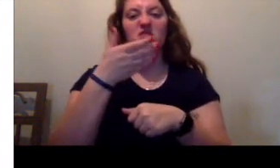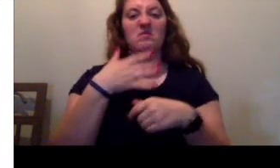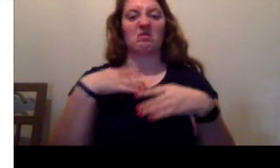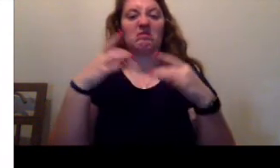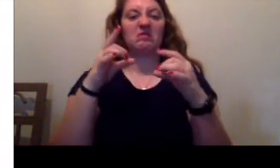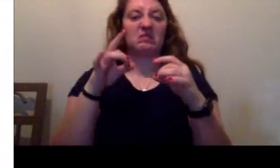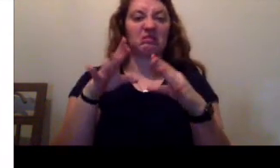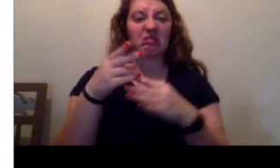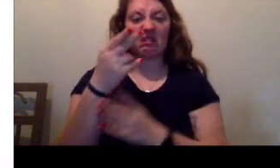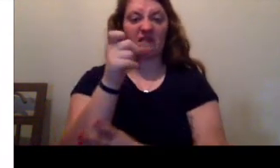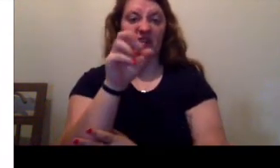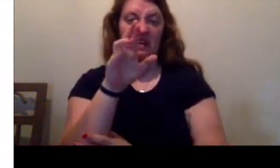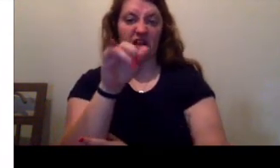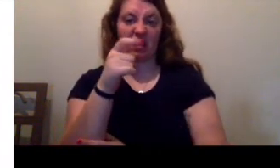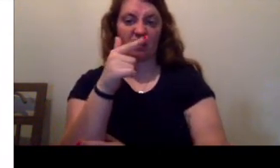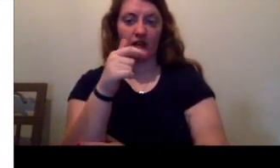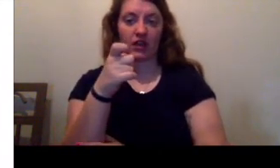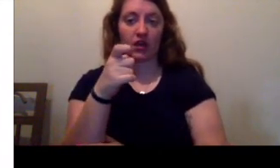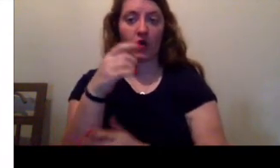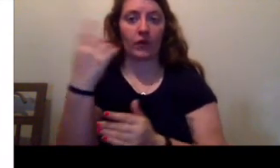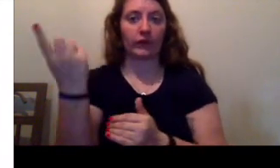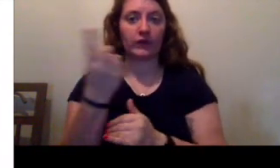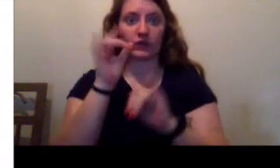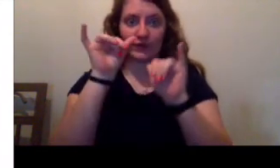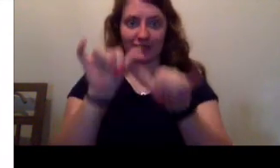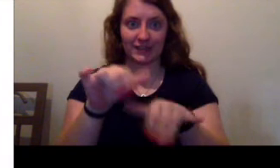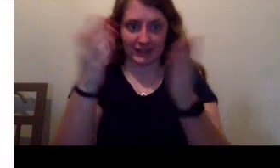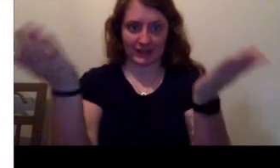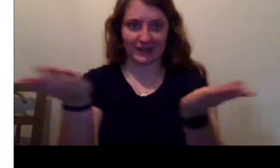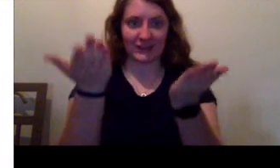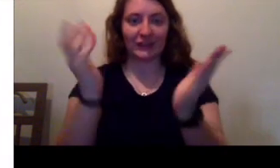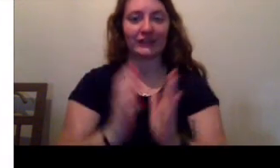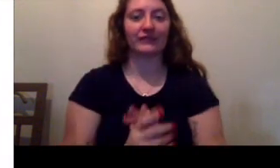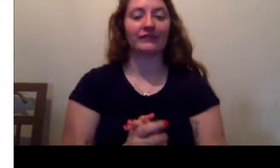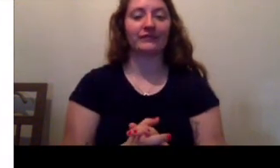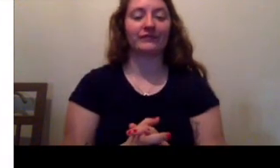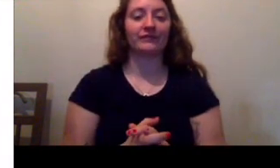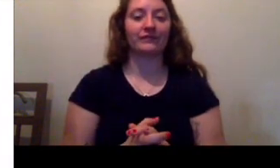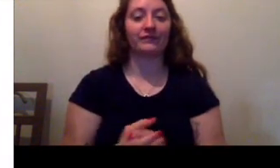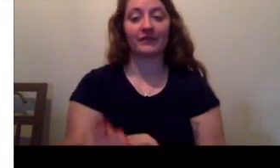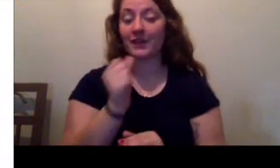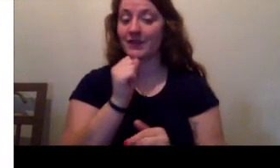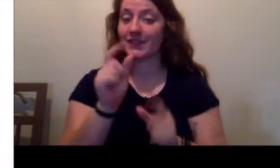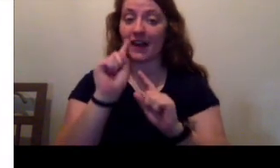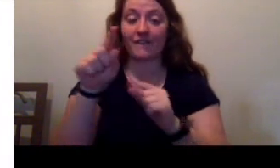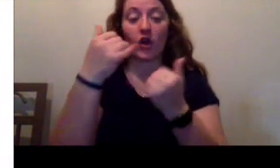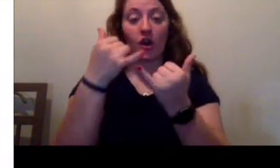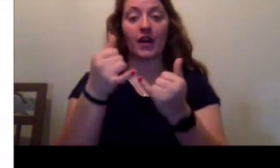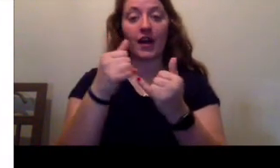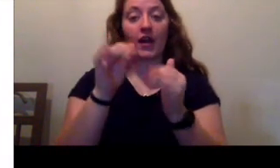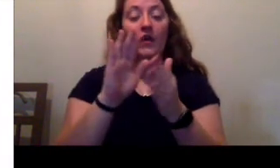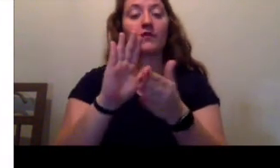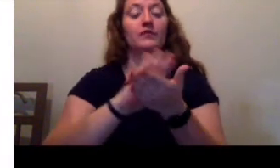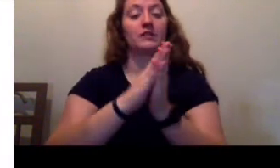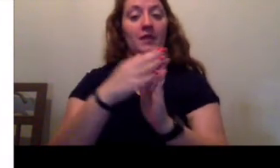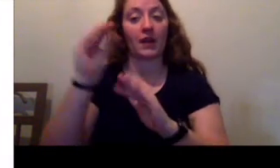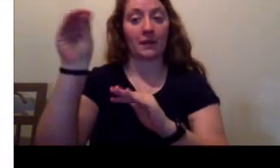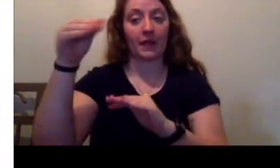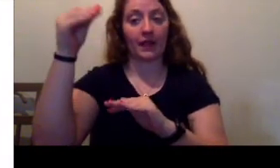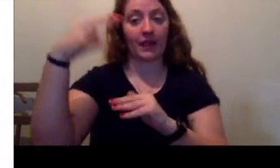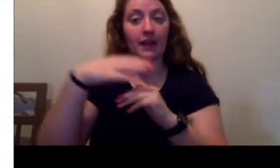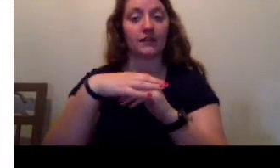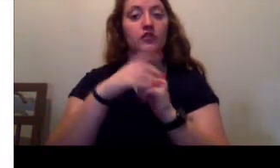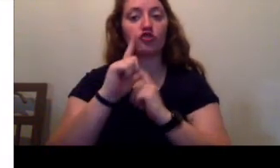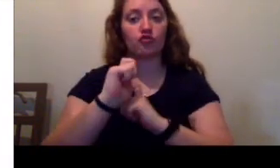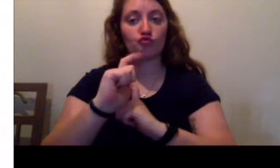scent of herring, which always remained in the air here. It wasn't far now, and it was getting lighter. She ran almost as